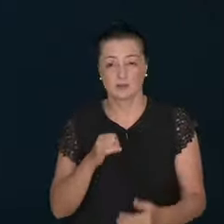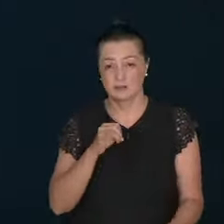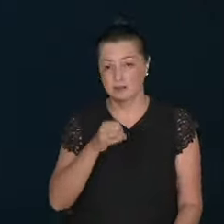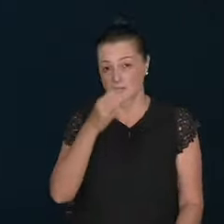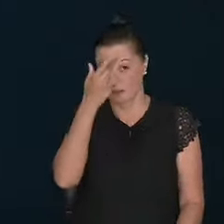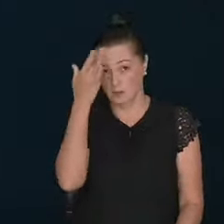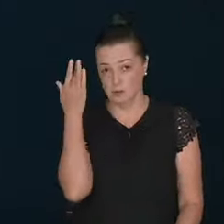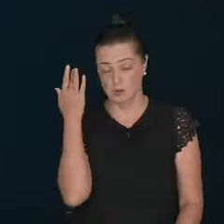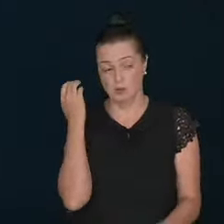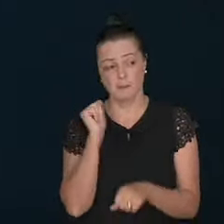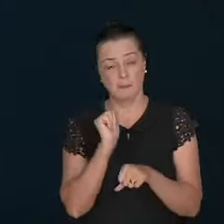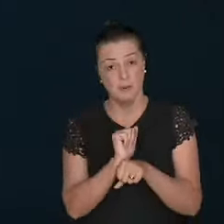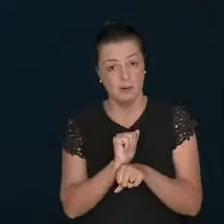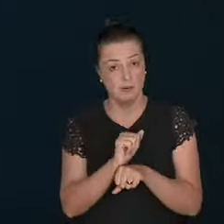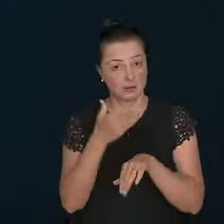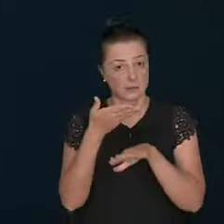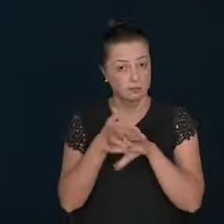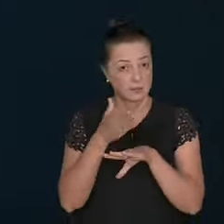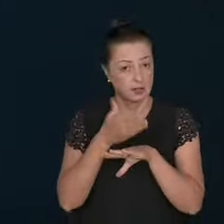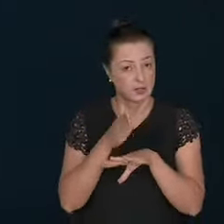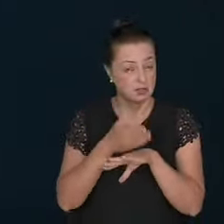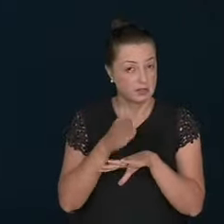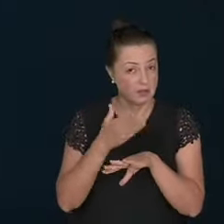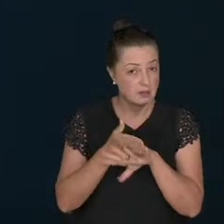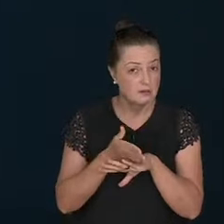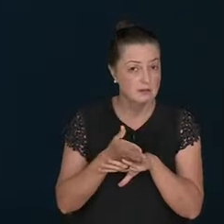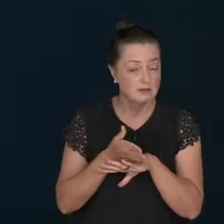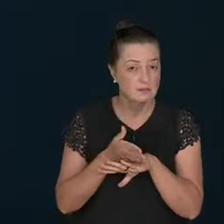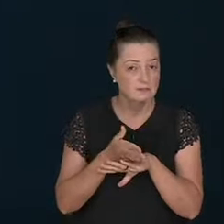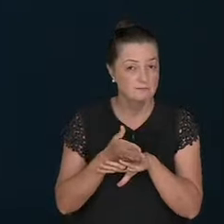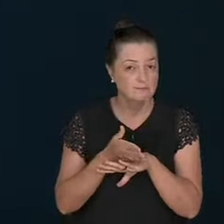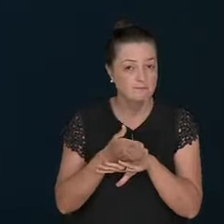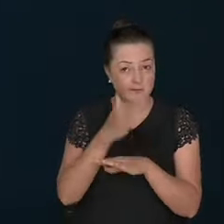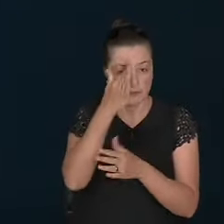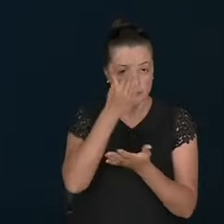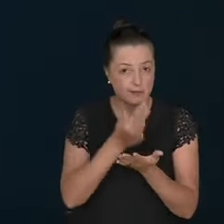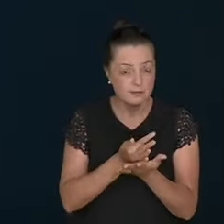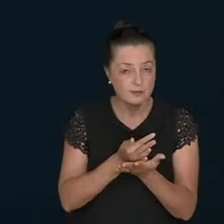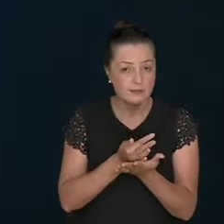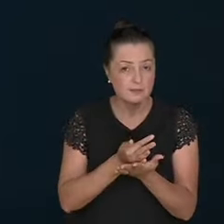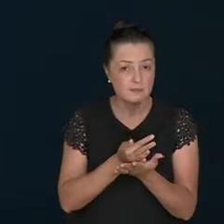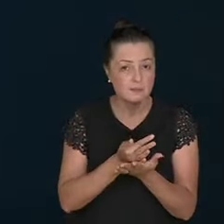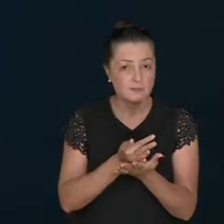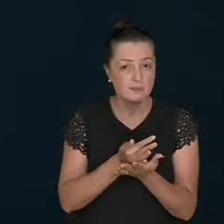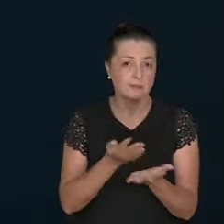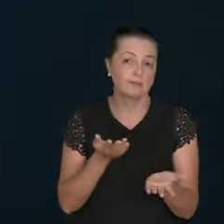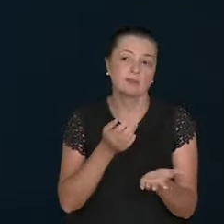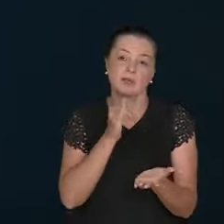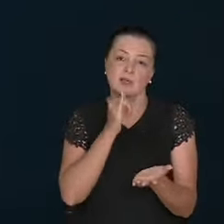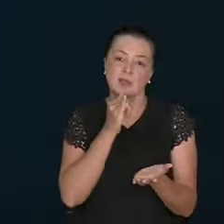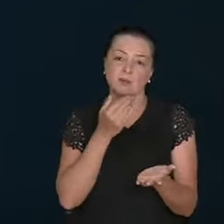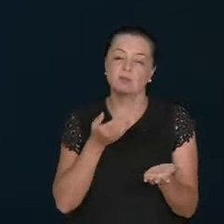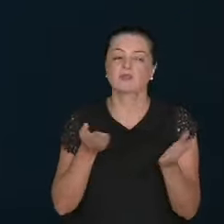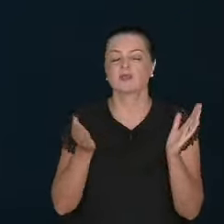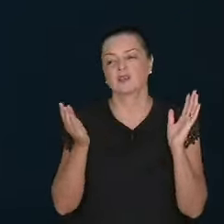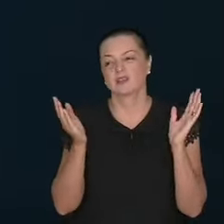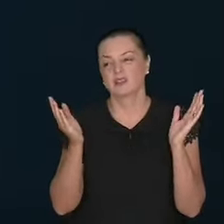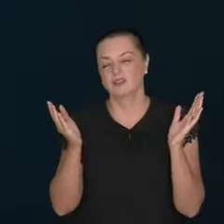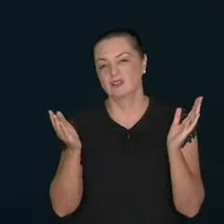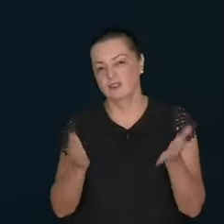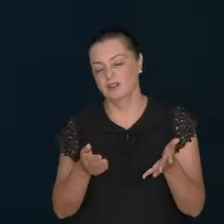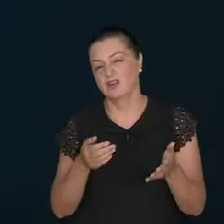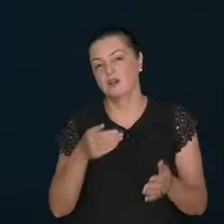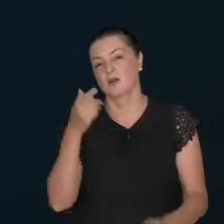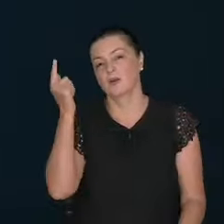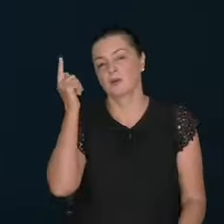this. Is. Let it. get cold. The person starts to get cold. In their faith. Because. They